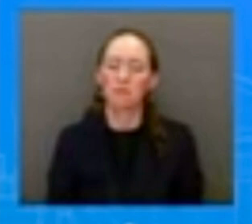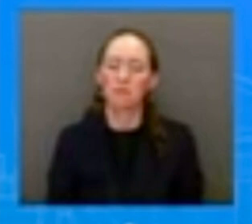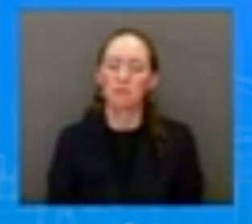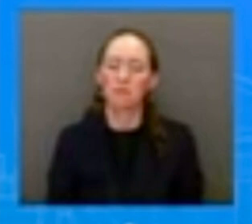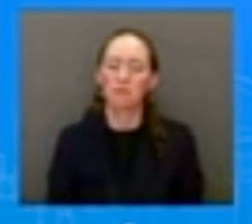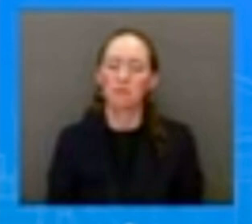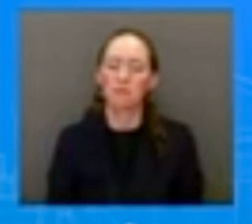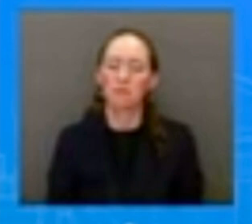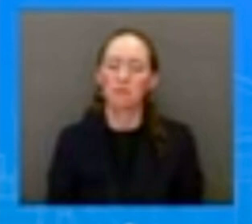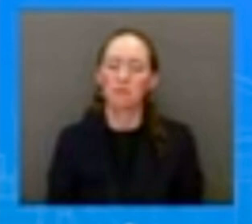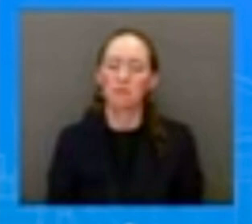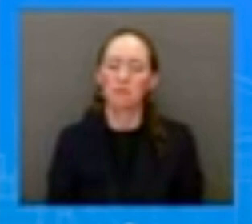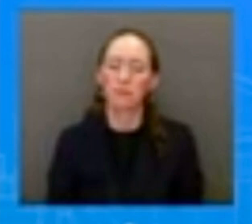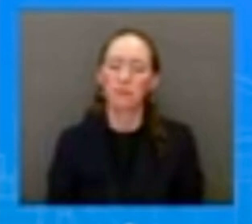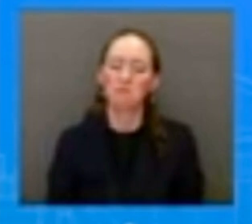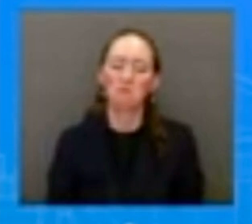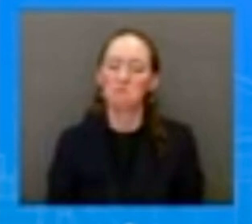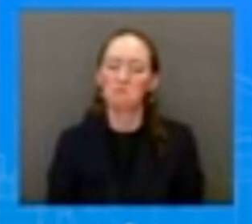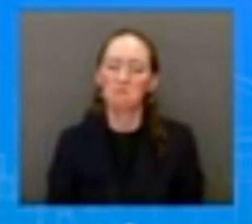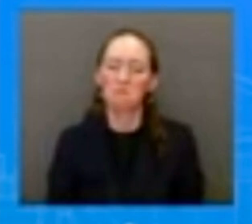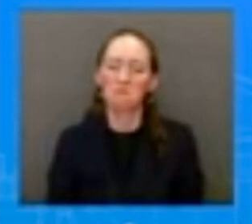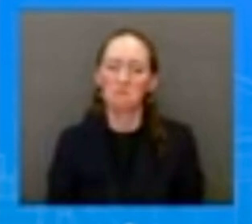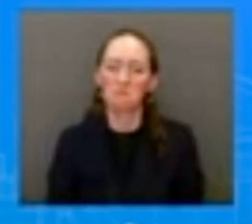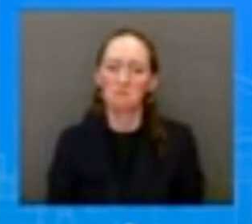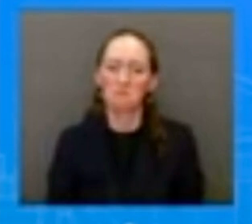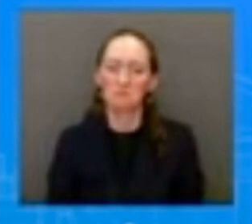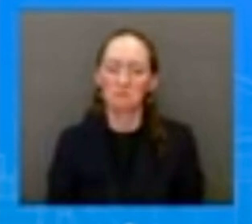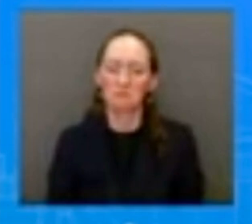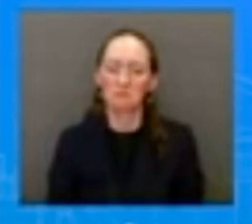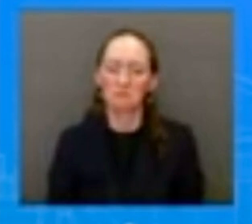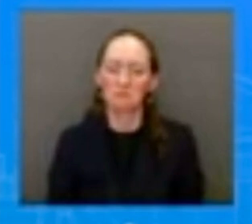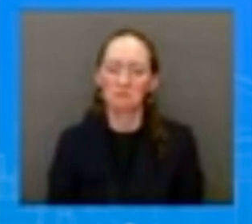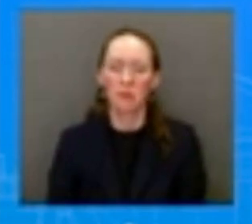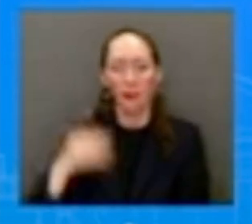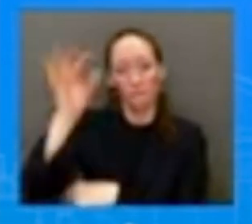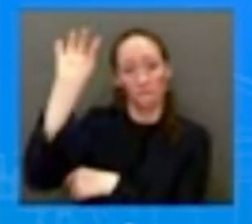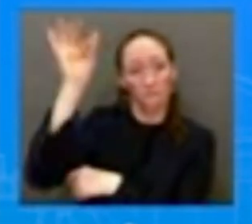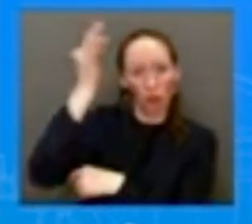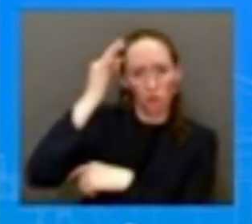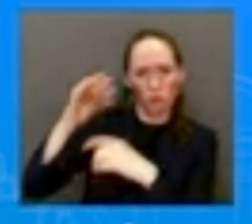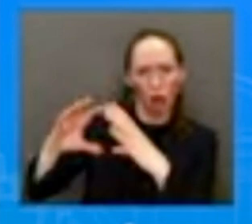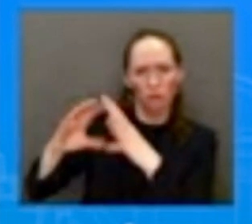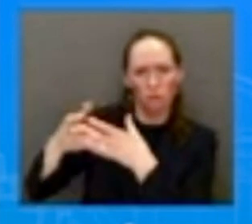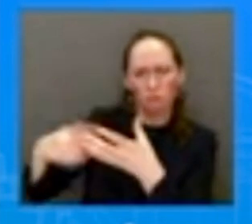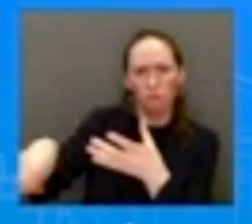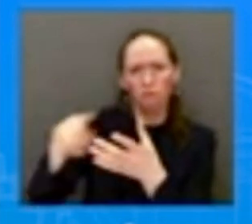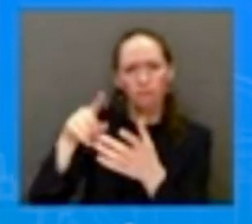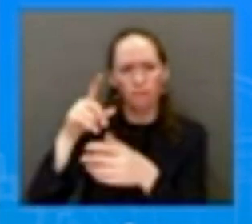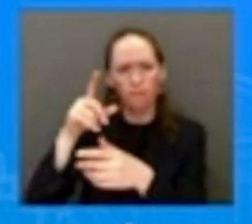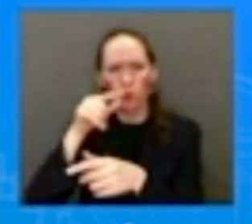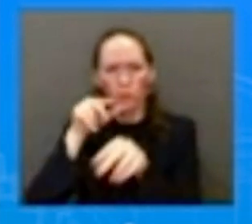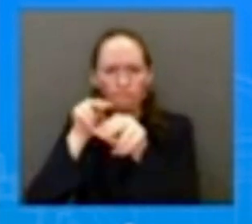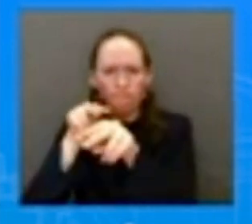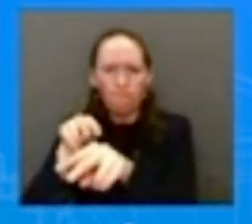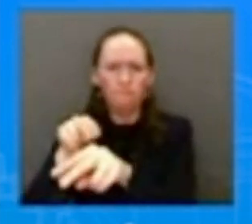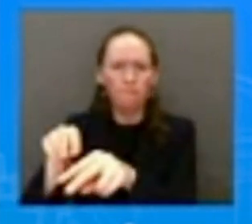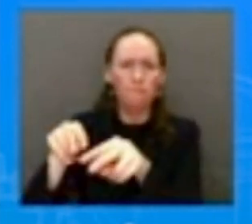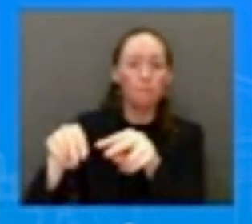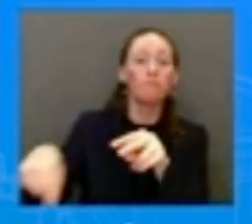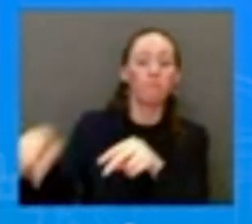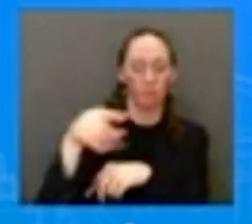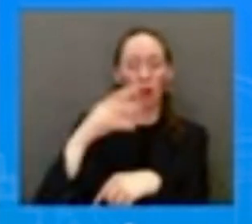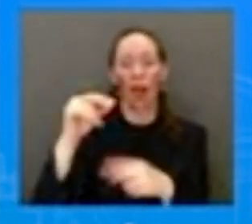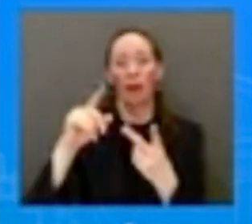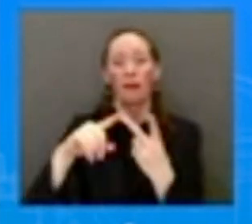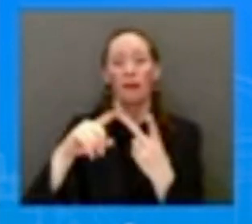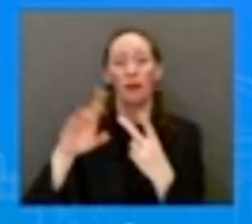you know, that's something that they would be focusing on. What I will say more broadly about regional banks